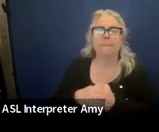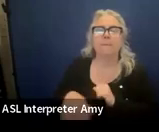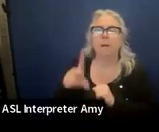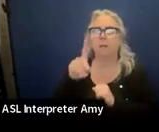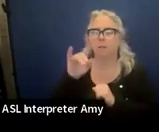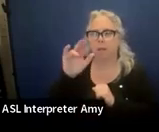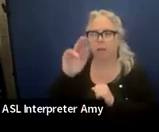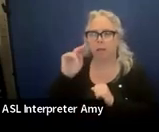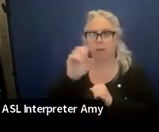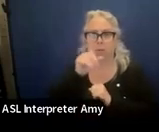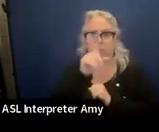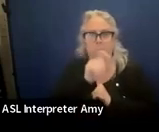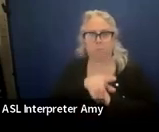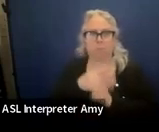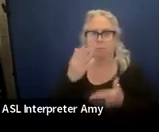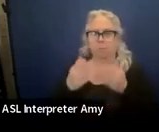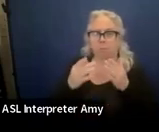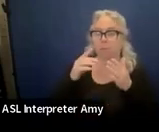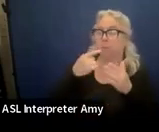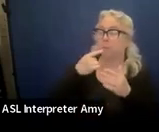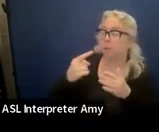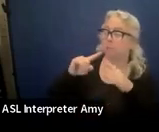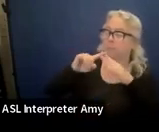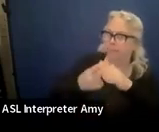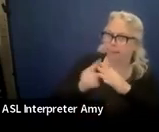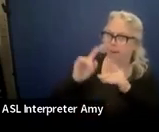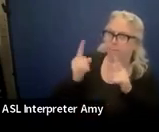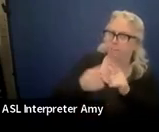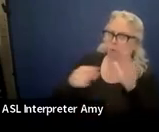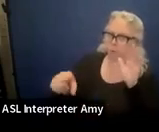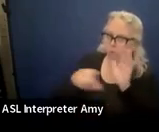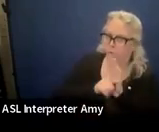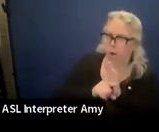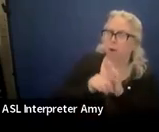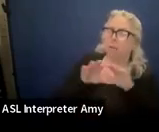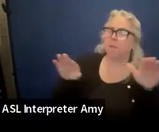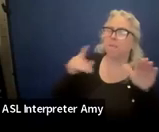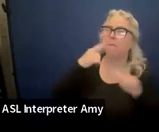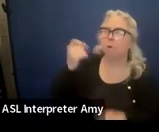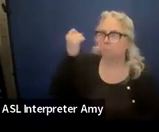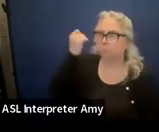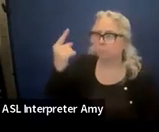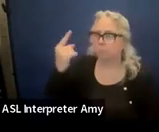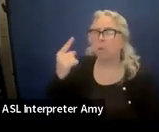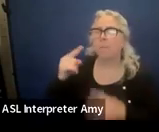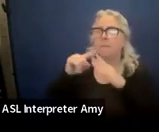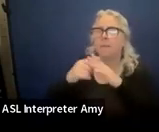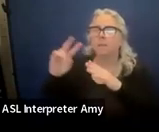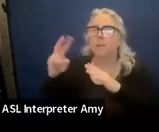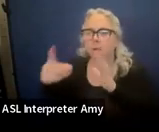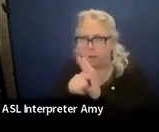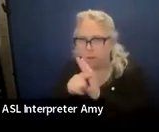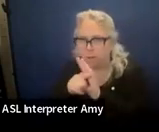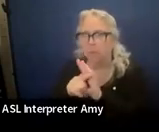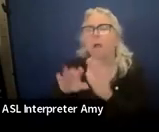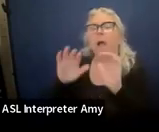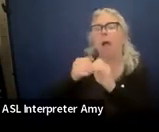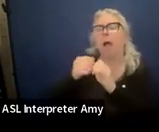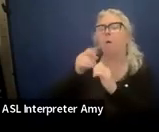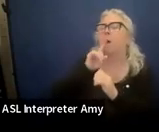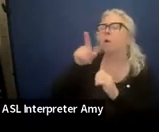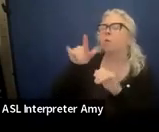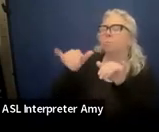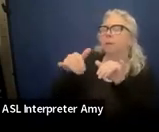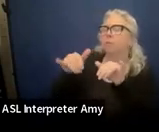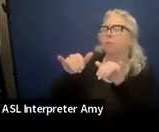We might say beginning first grade level for comprehension to beginning second grade. So you want, how are you measuring that comprehension